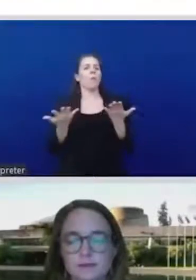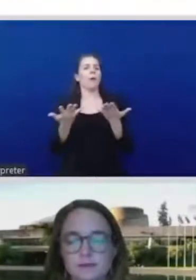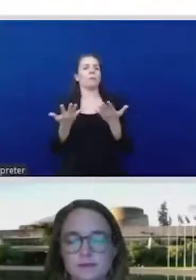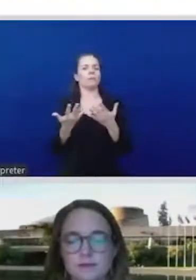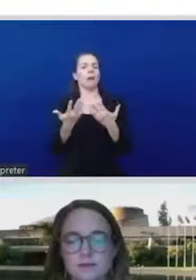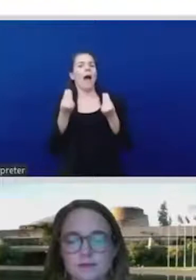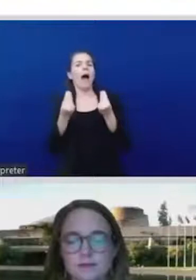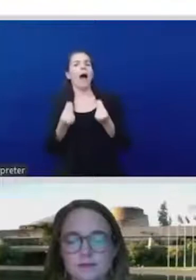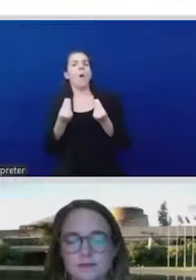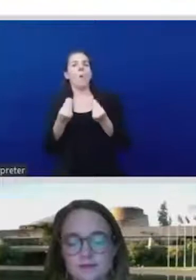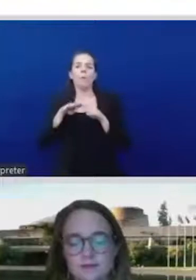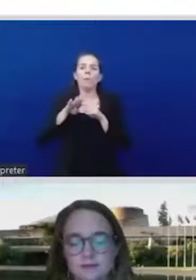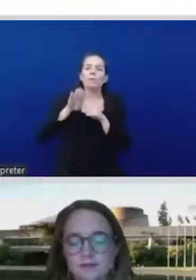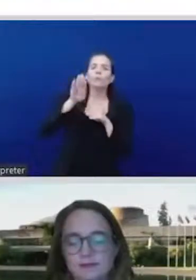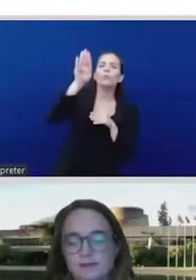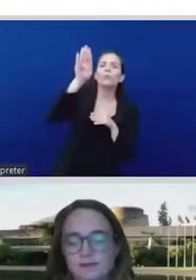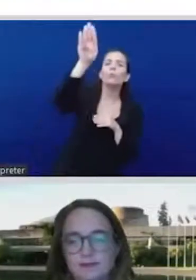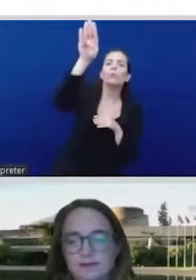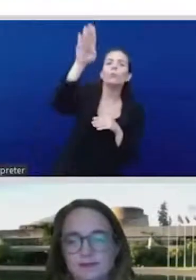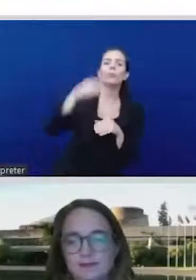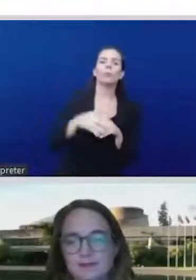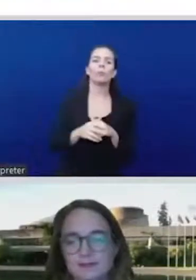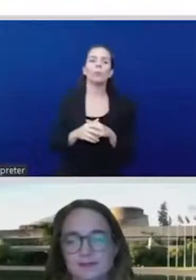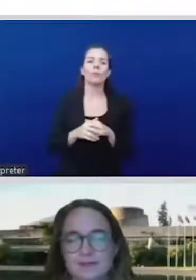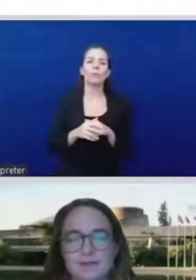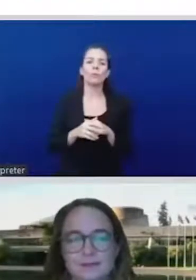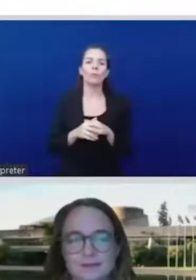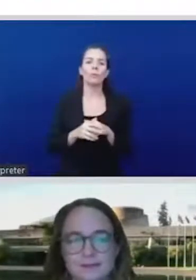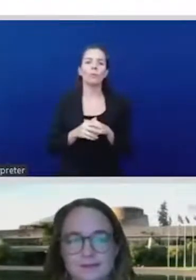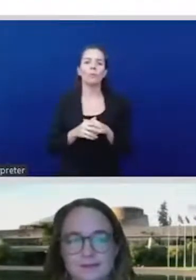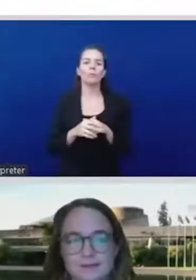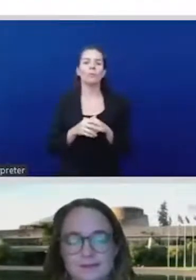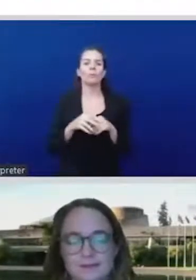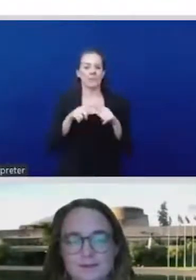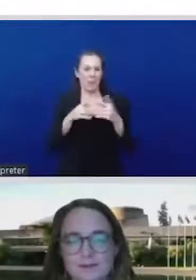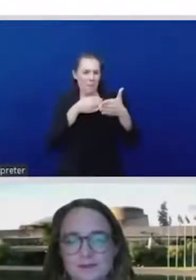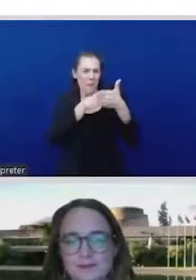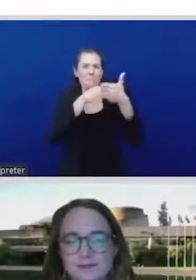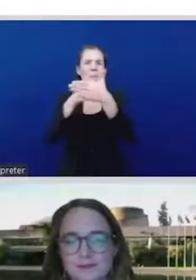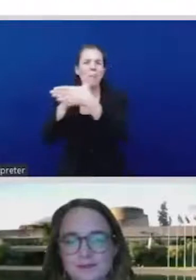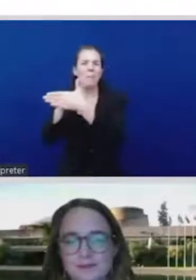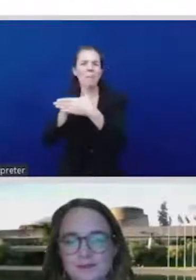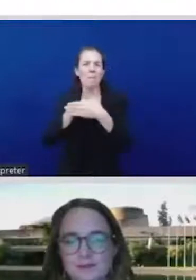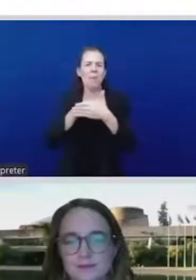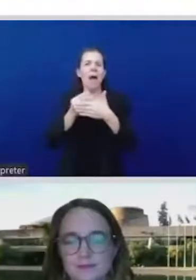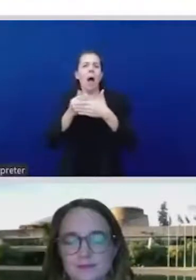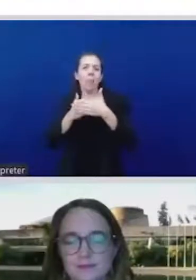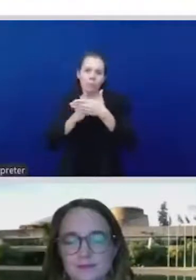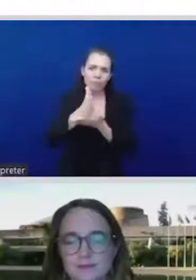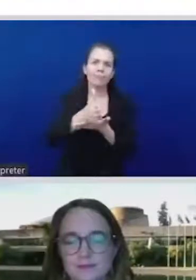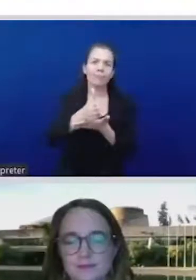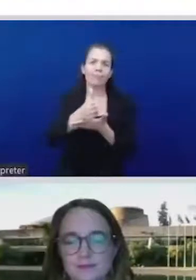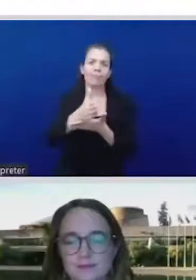It's really a pleasure to be back with you and to see old friends like Mariama again and be part of this very interesting and important